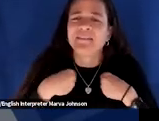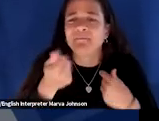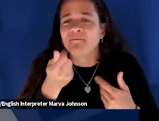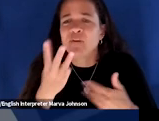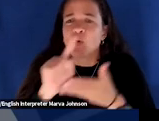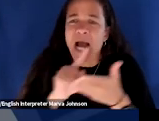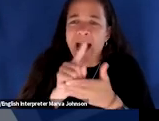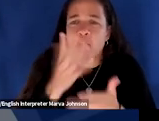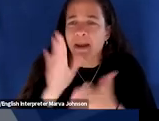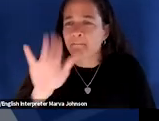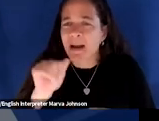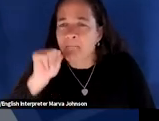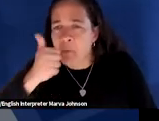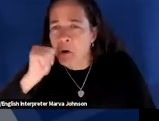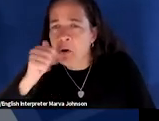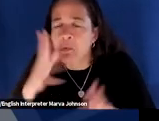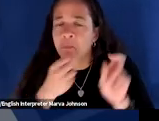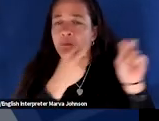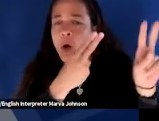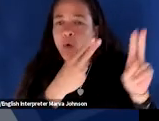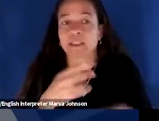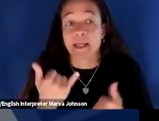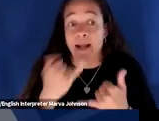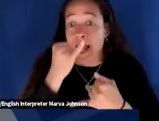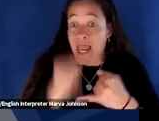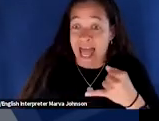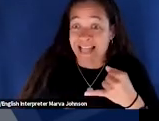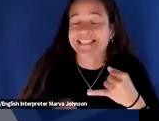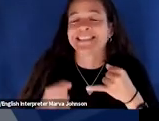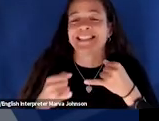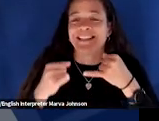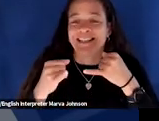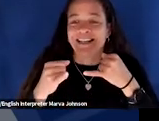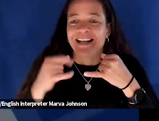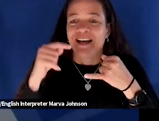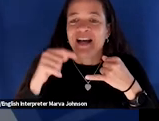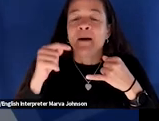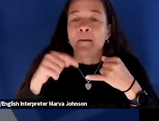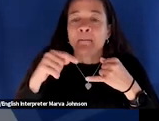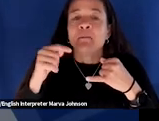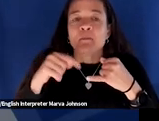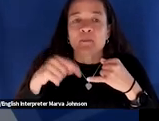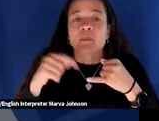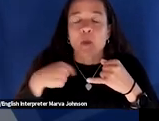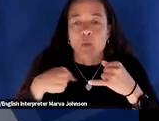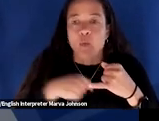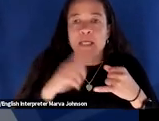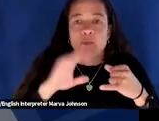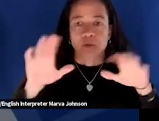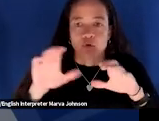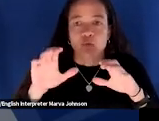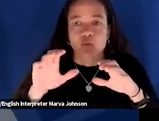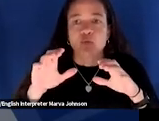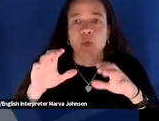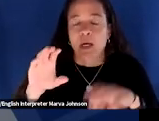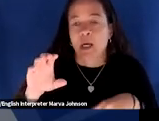tomorrow uh and then the last thing maybe just to tell you is back end of this webinar we're going to do this thing we've been doing for a little while now office